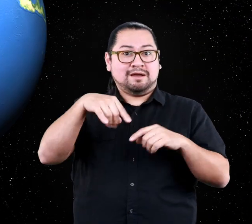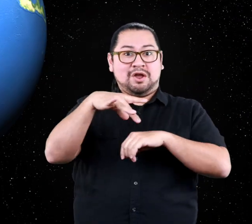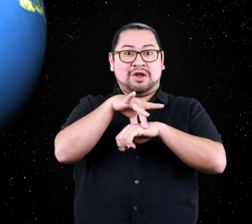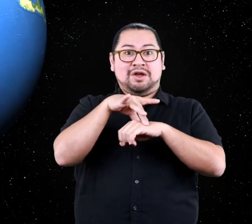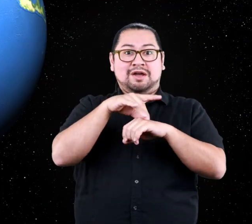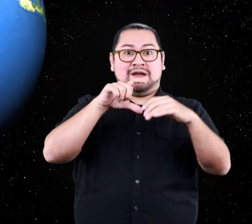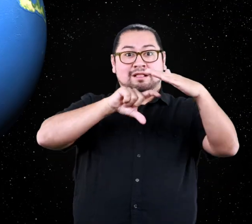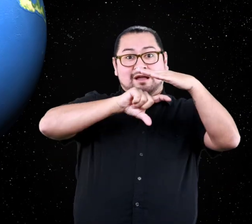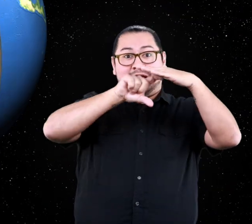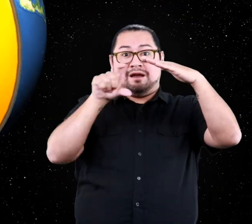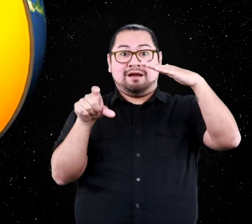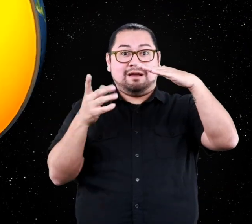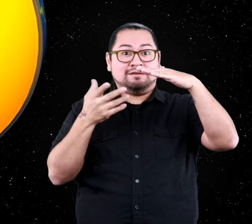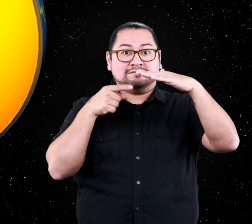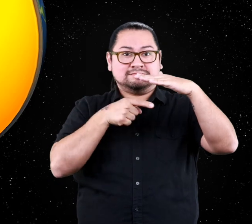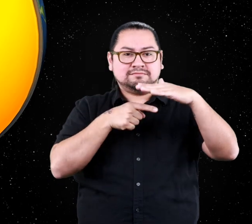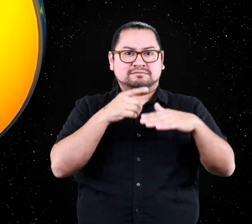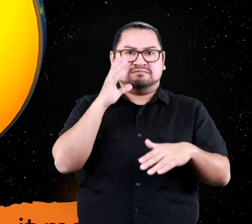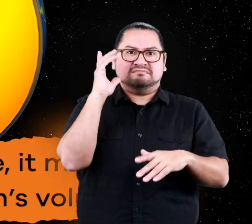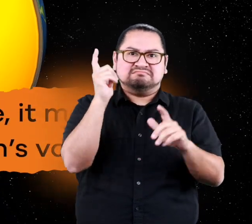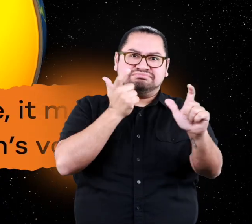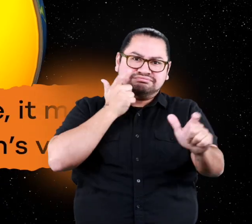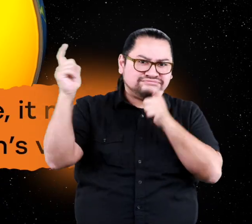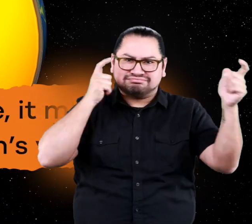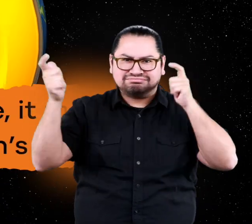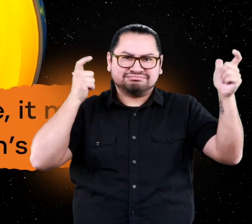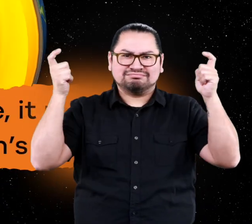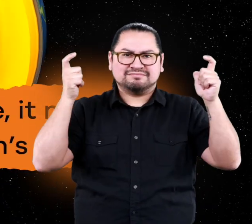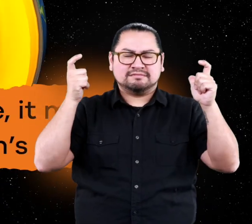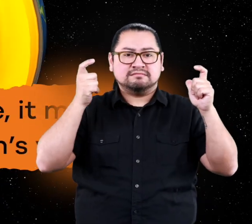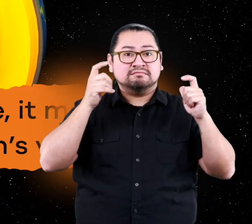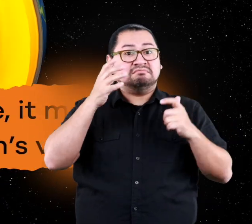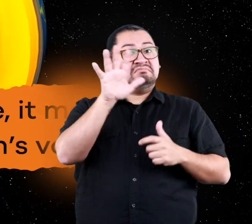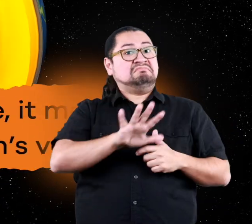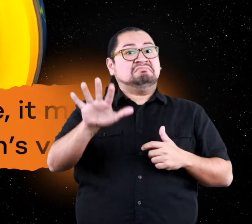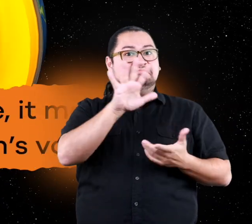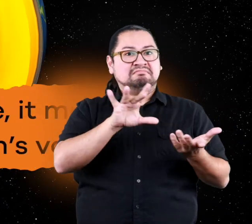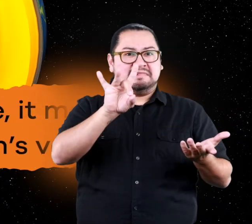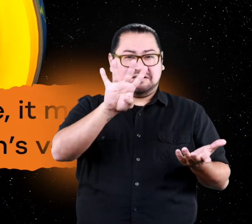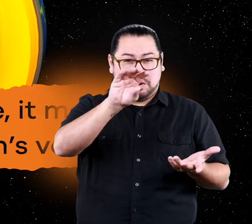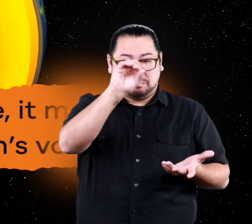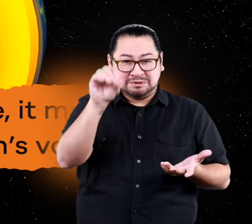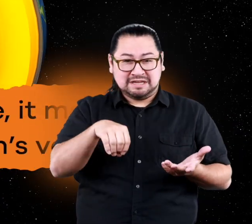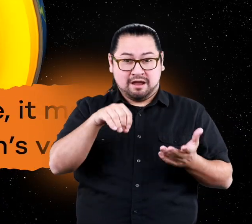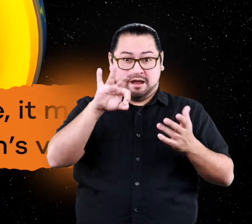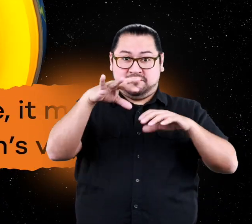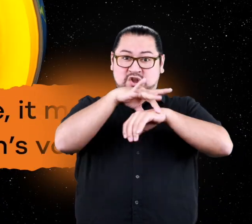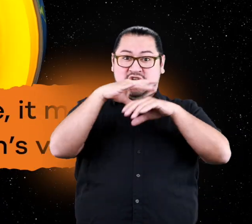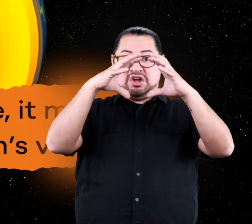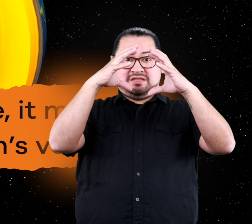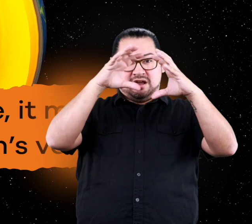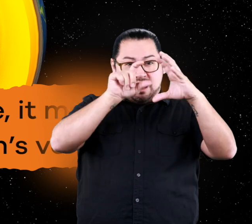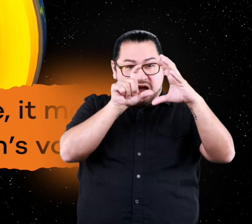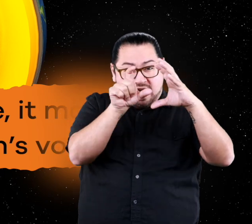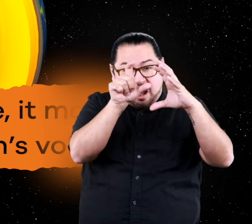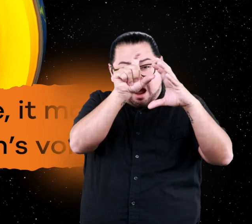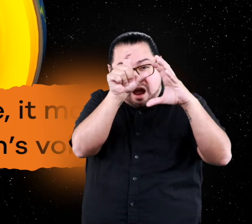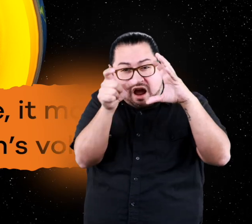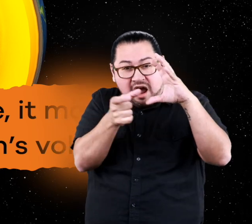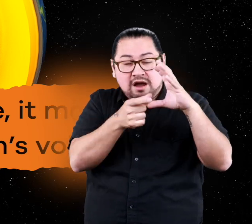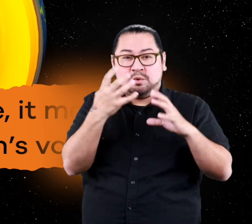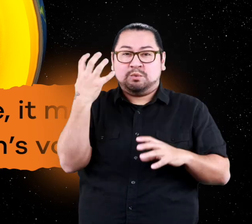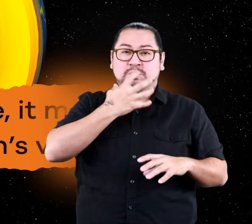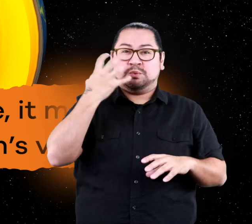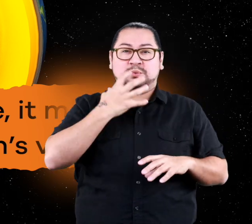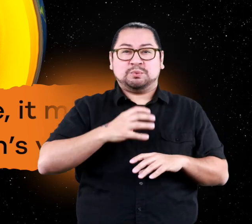interesting fact about the earth's mantle. It is so massive, it makes up a total of 84%